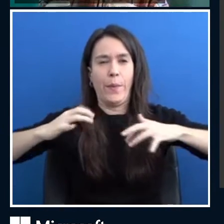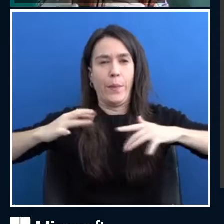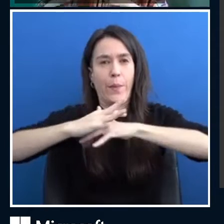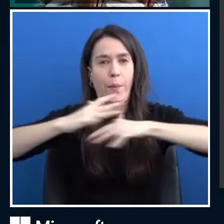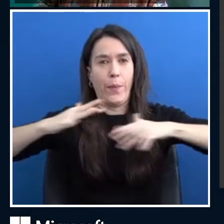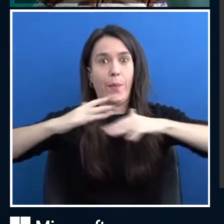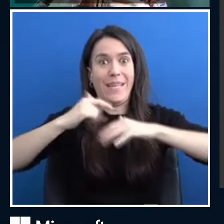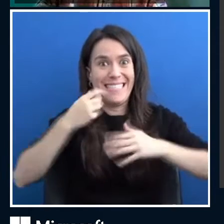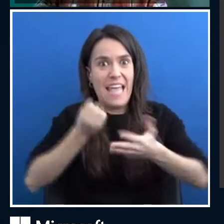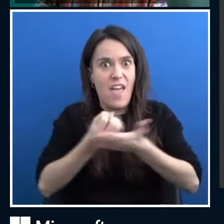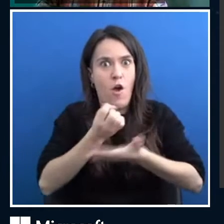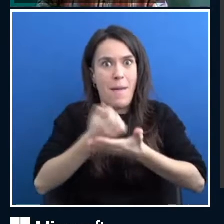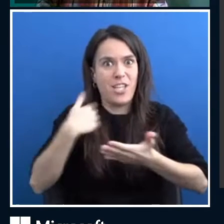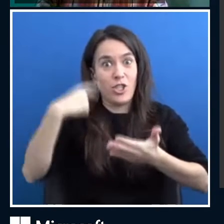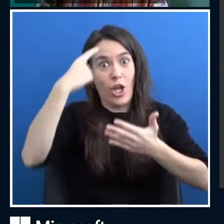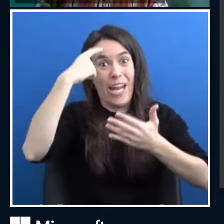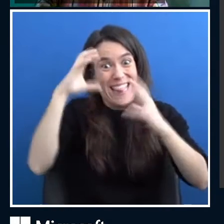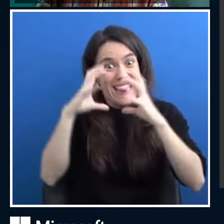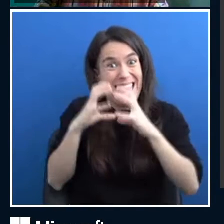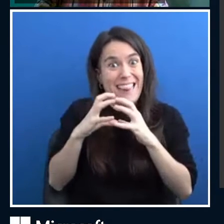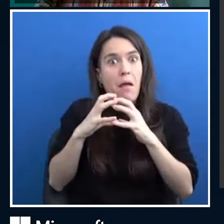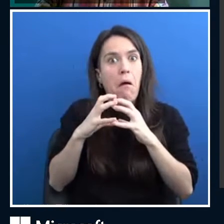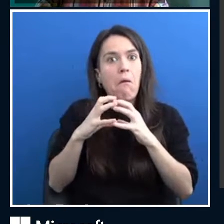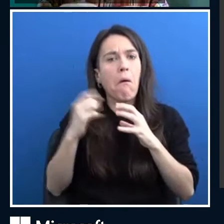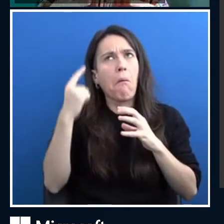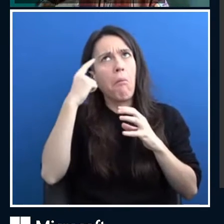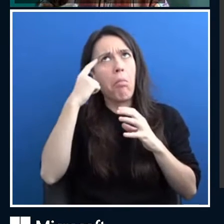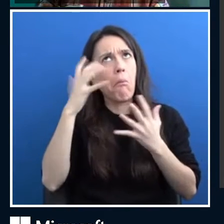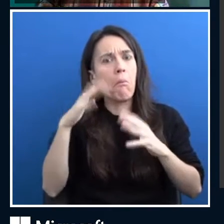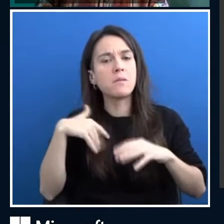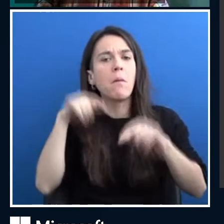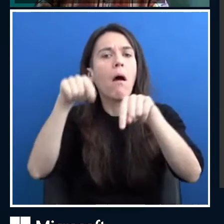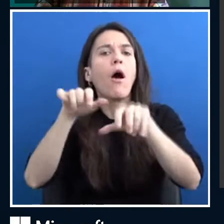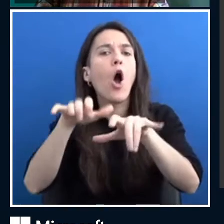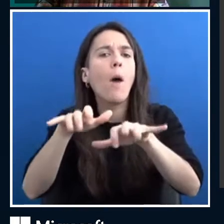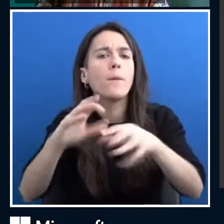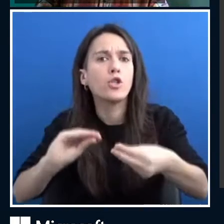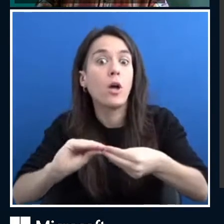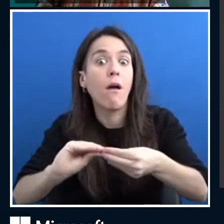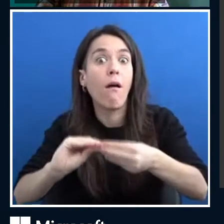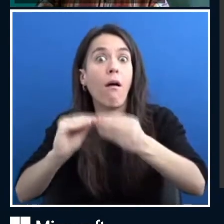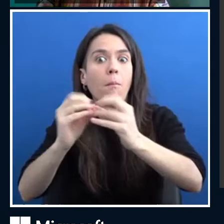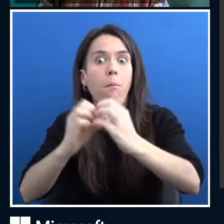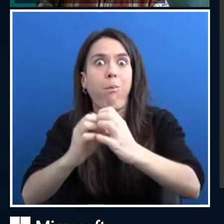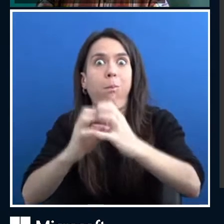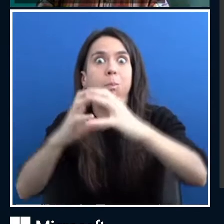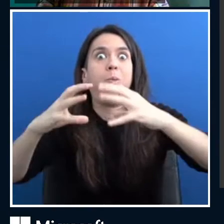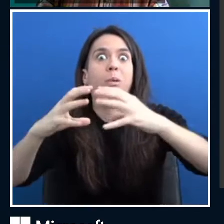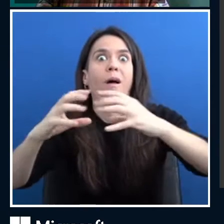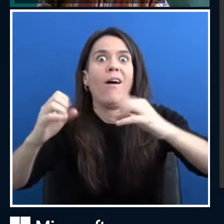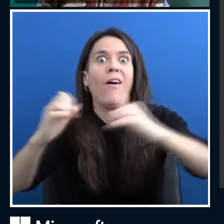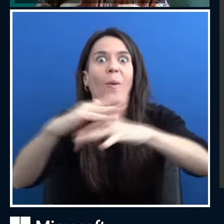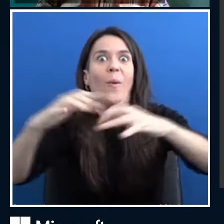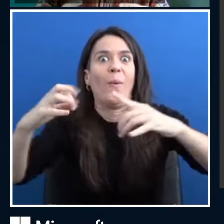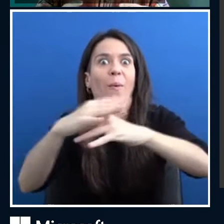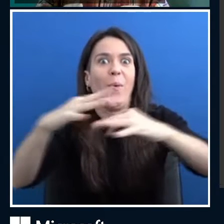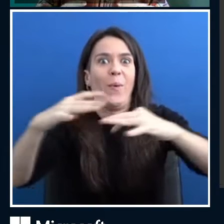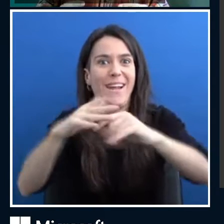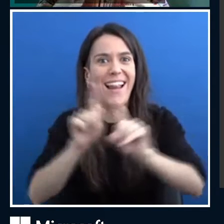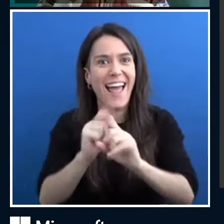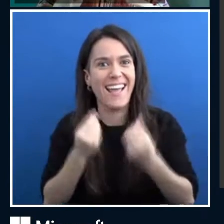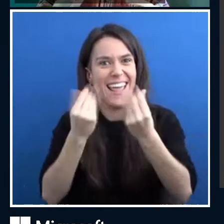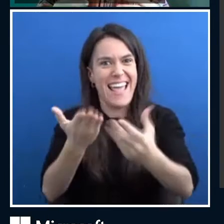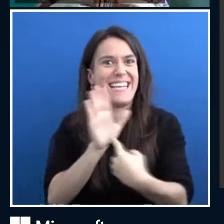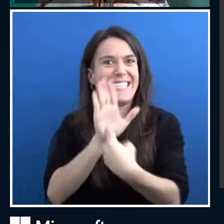model of our brain inside the computer and we can try to teach it by some examples, like in the same way as the person,